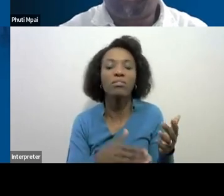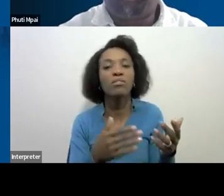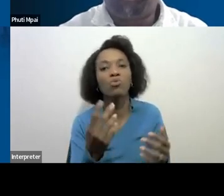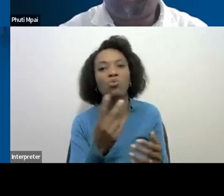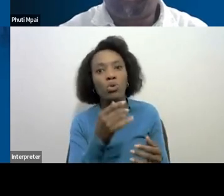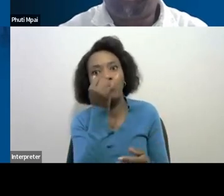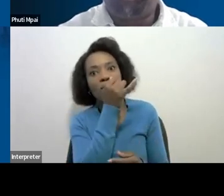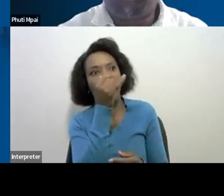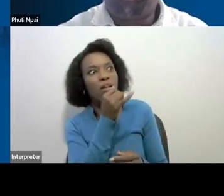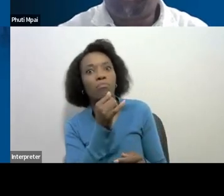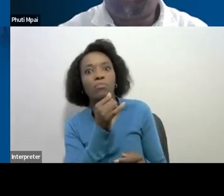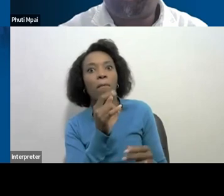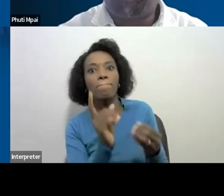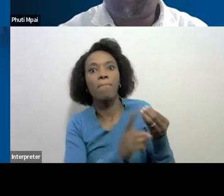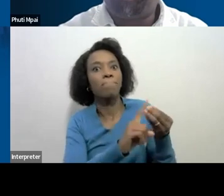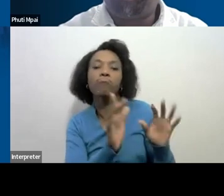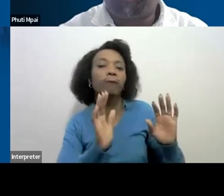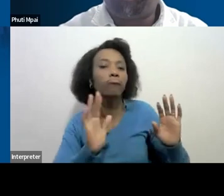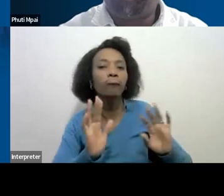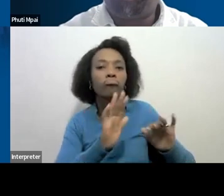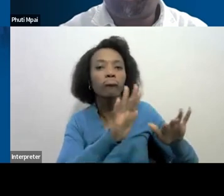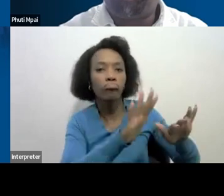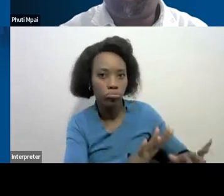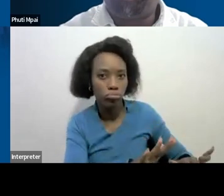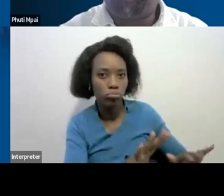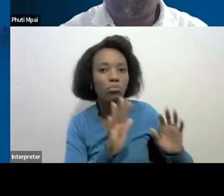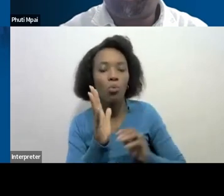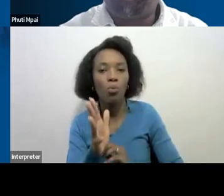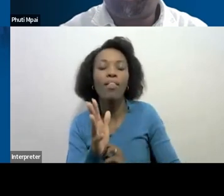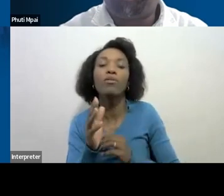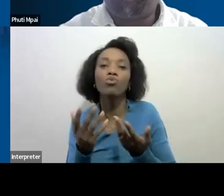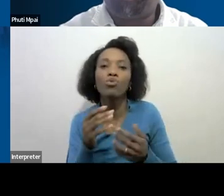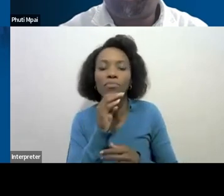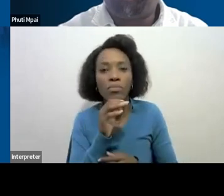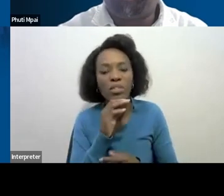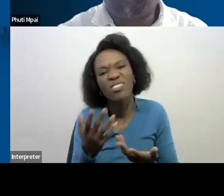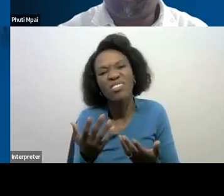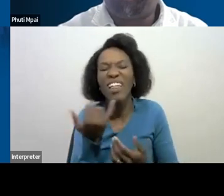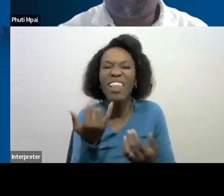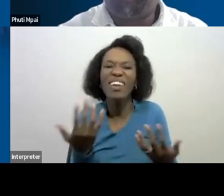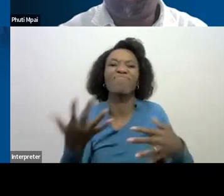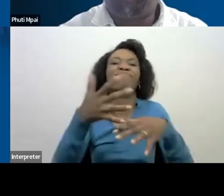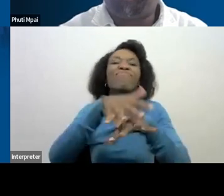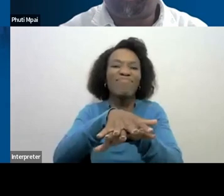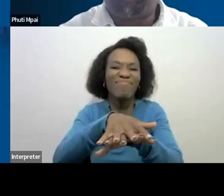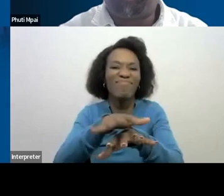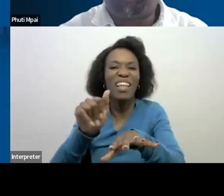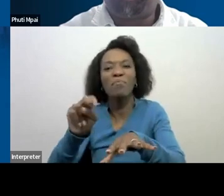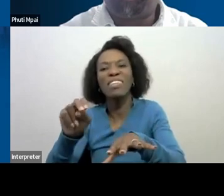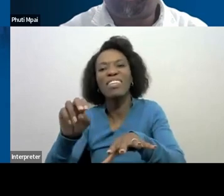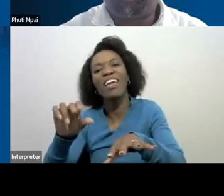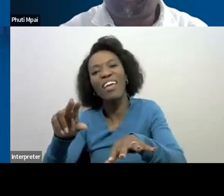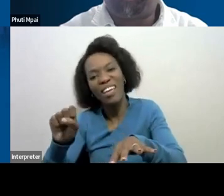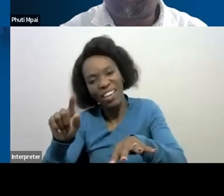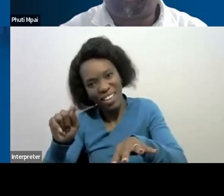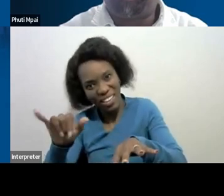is concerned. So it's pretty much the combination of both. Unlike amnesty that